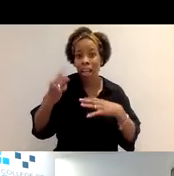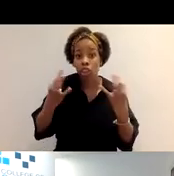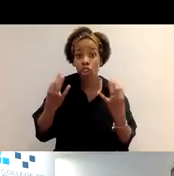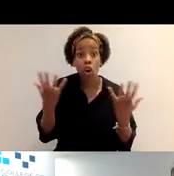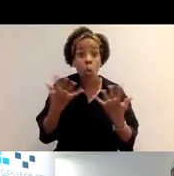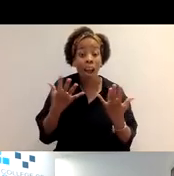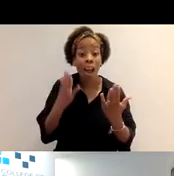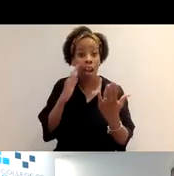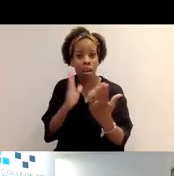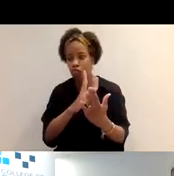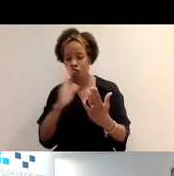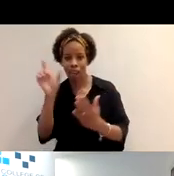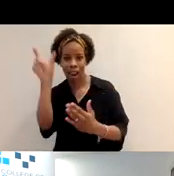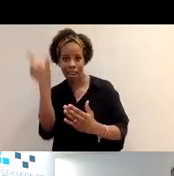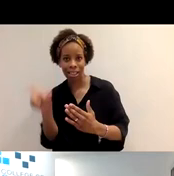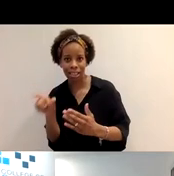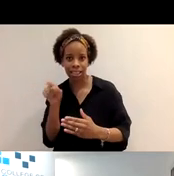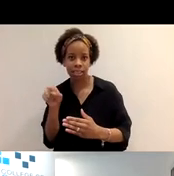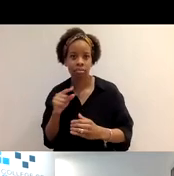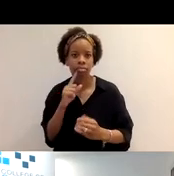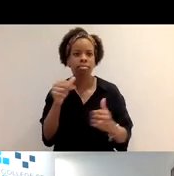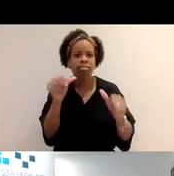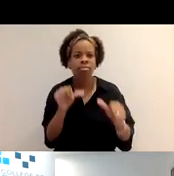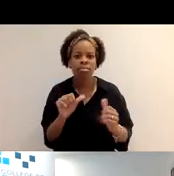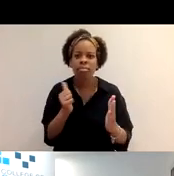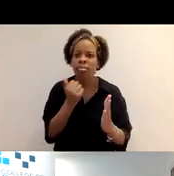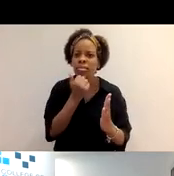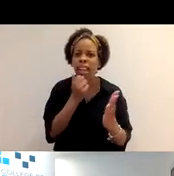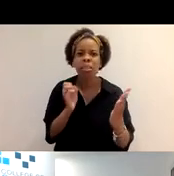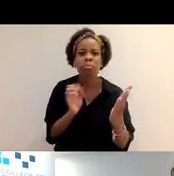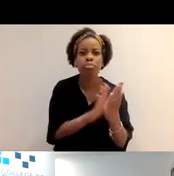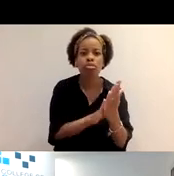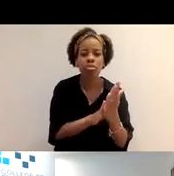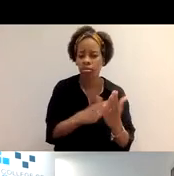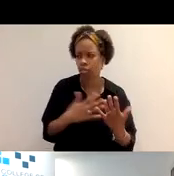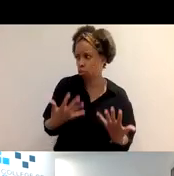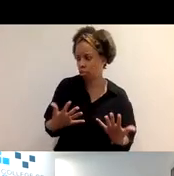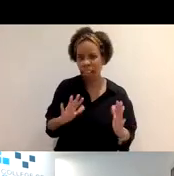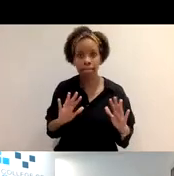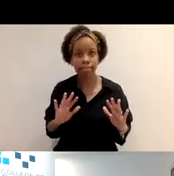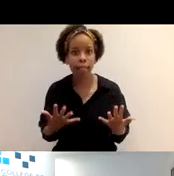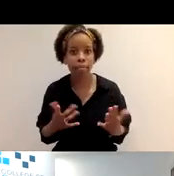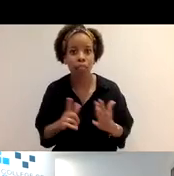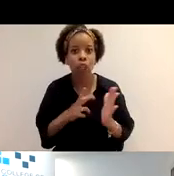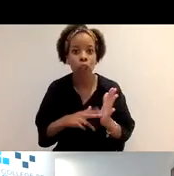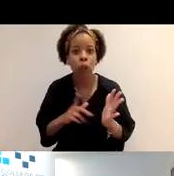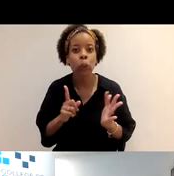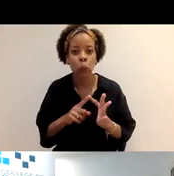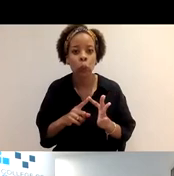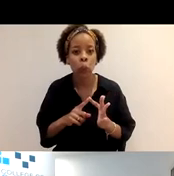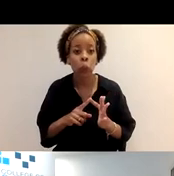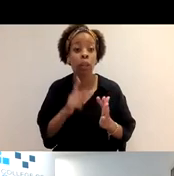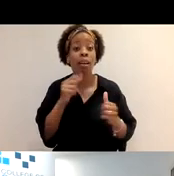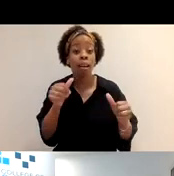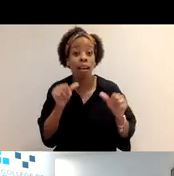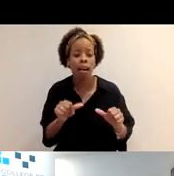You pop the date in. So for example, where are we were on the 10th? And the number of hours.